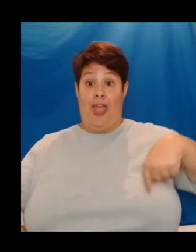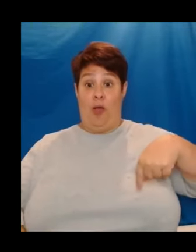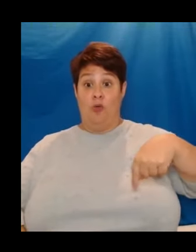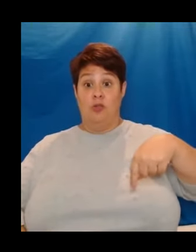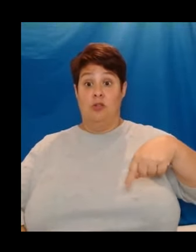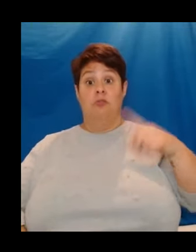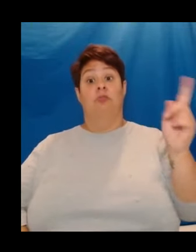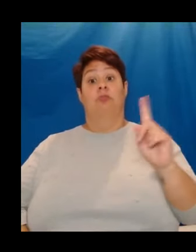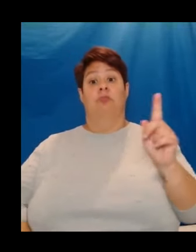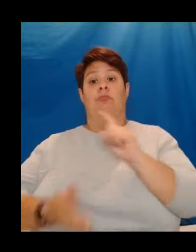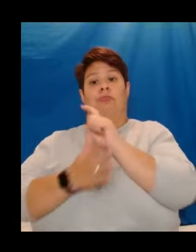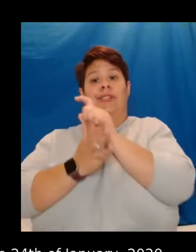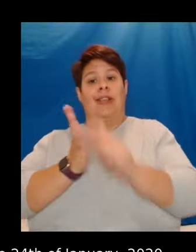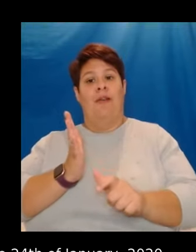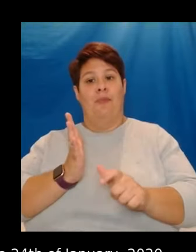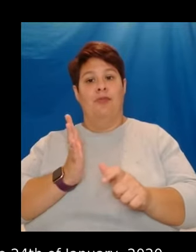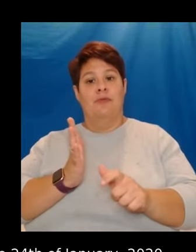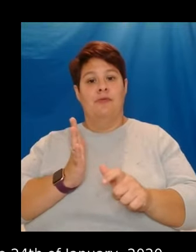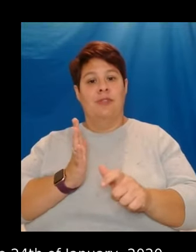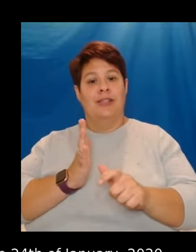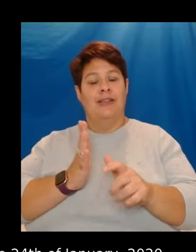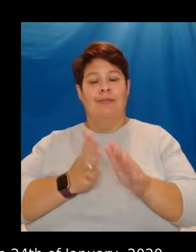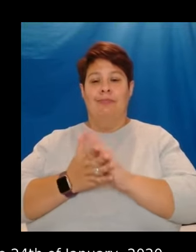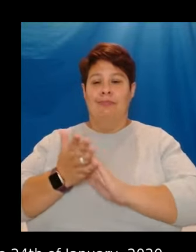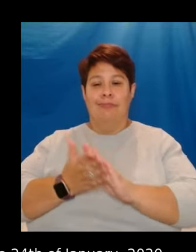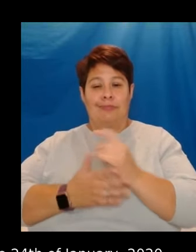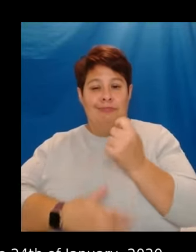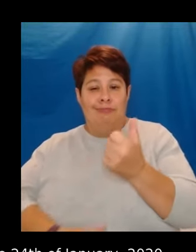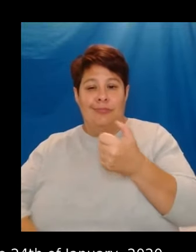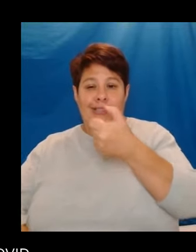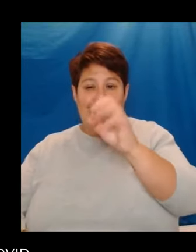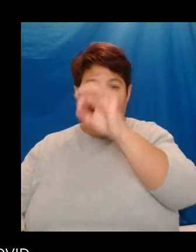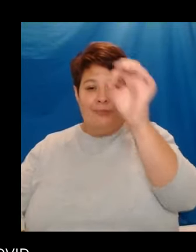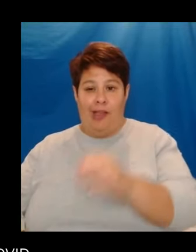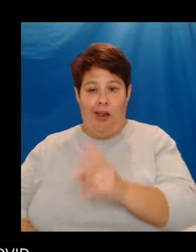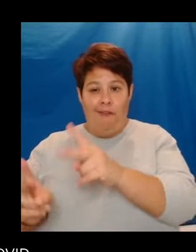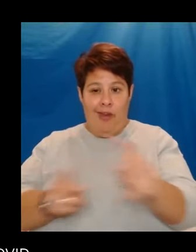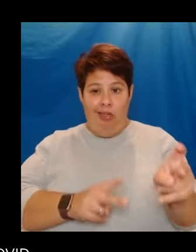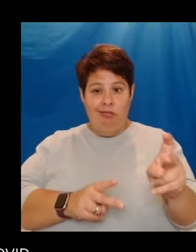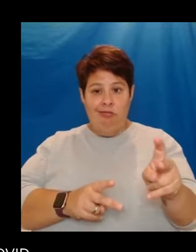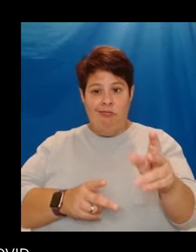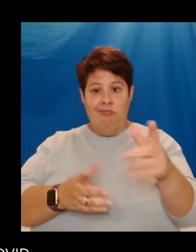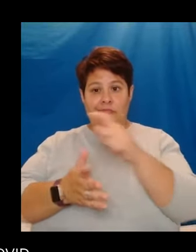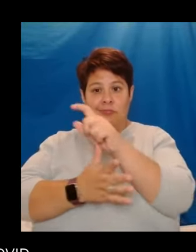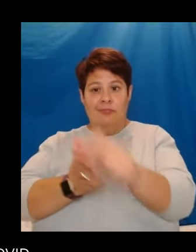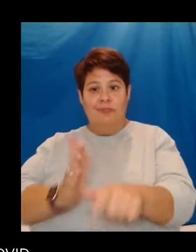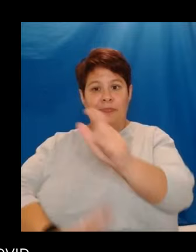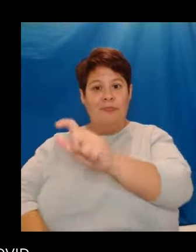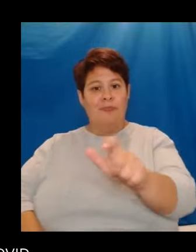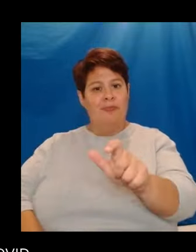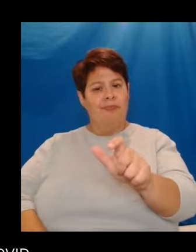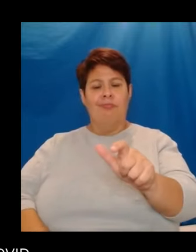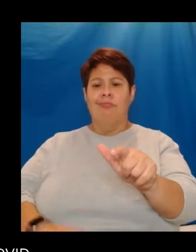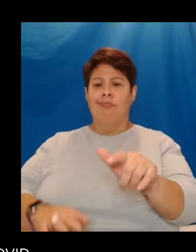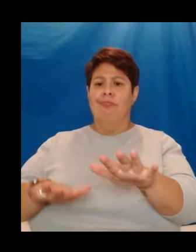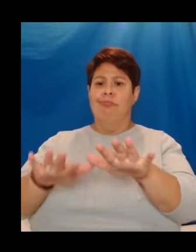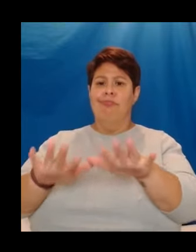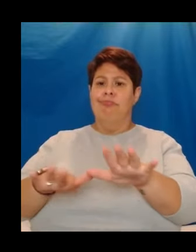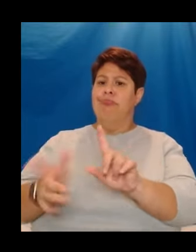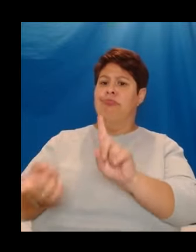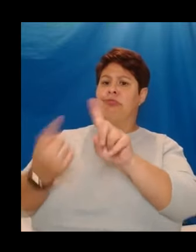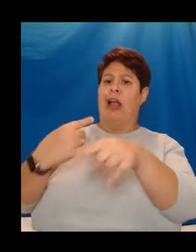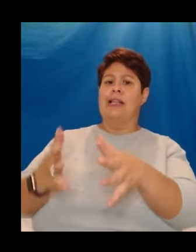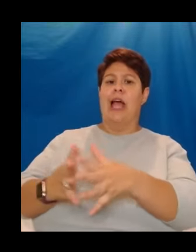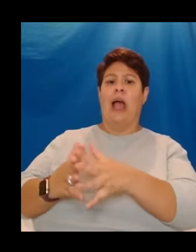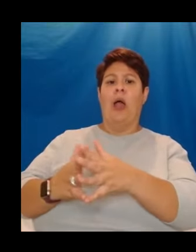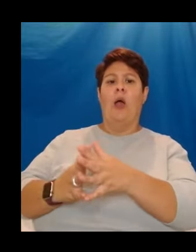disabled. That's almost 60% of all deaths. And how did the country react? By using